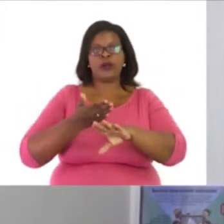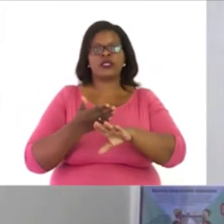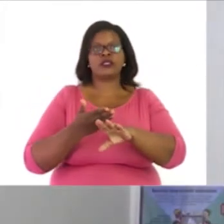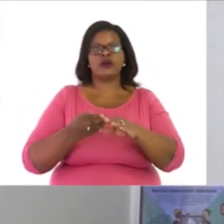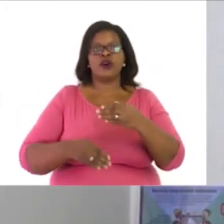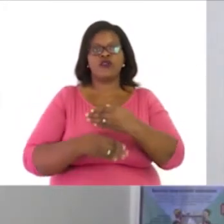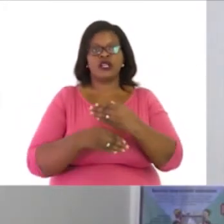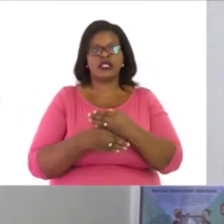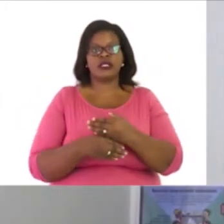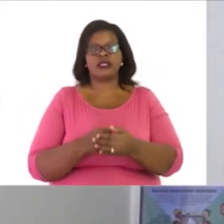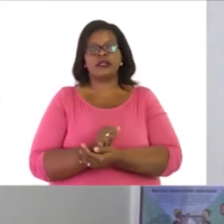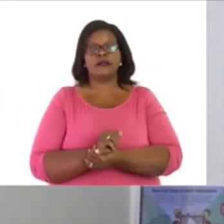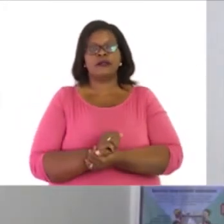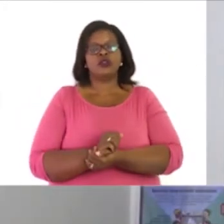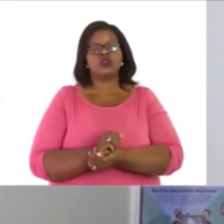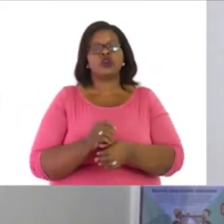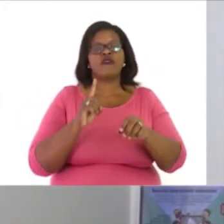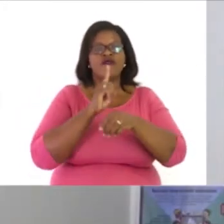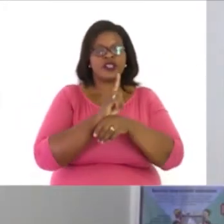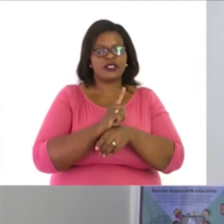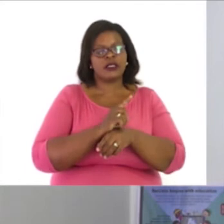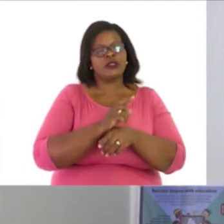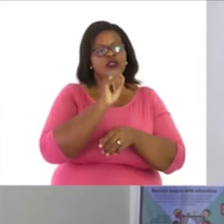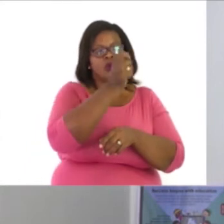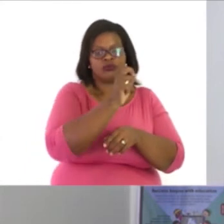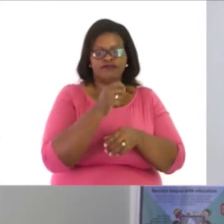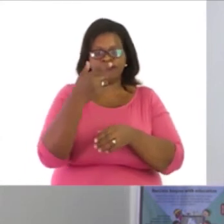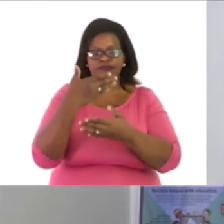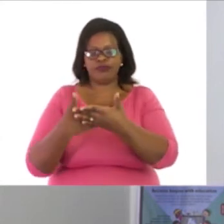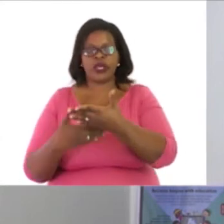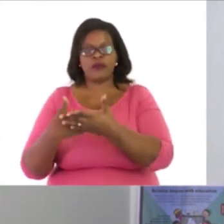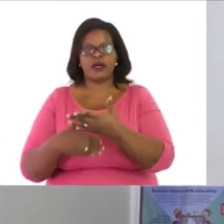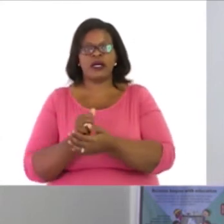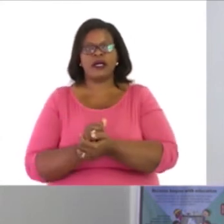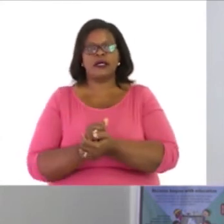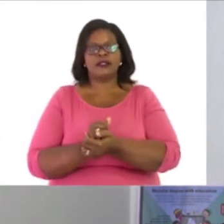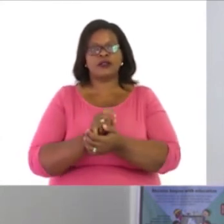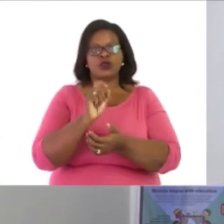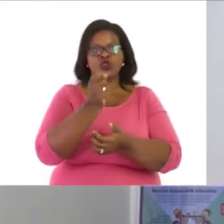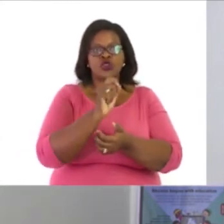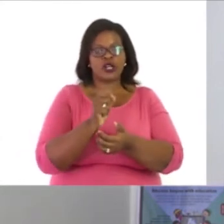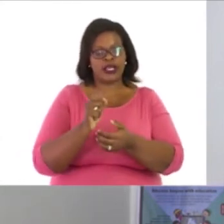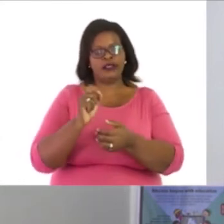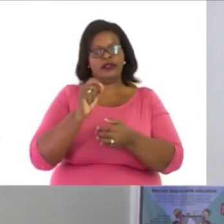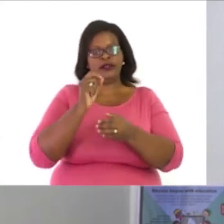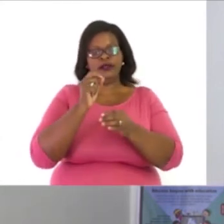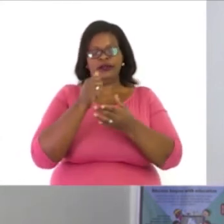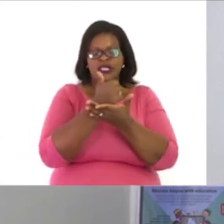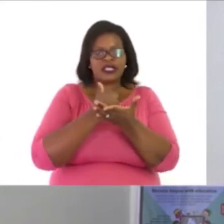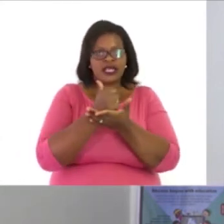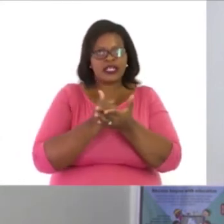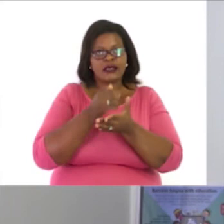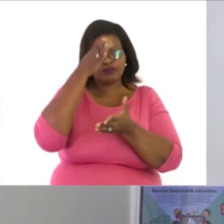Going back to pen and paper mode. Remember, pen and paper mode is where we write our numbers neatly underneath each other.